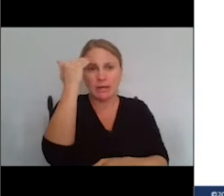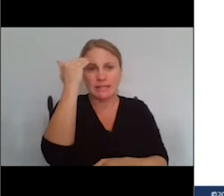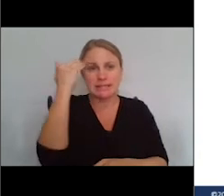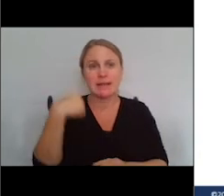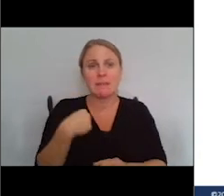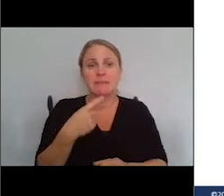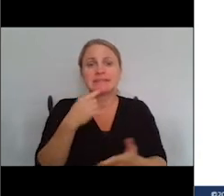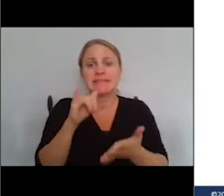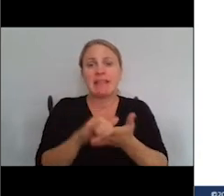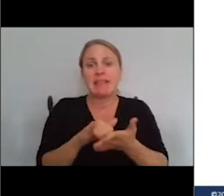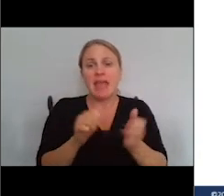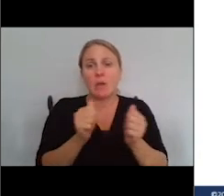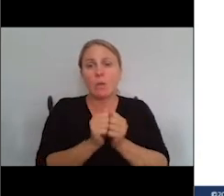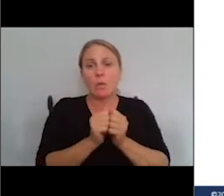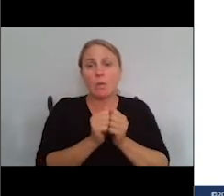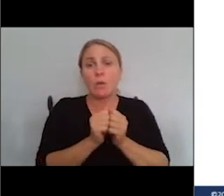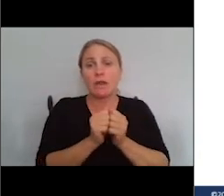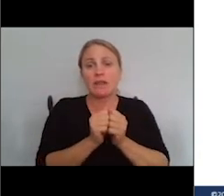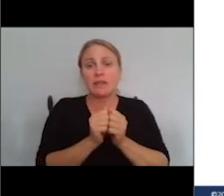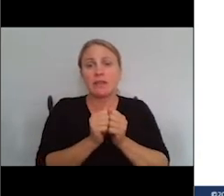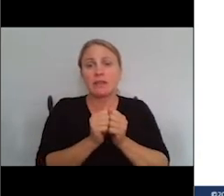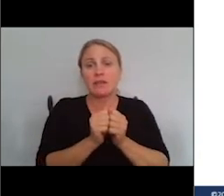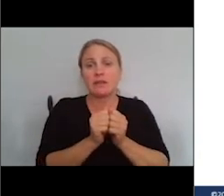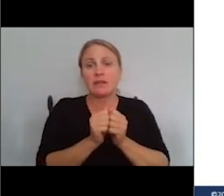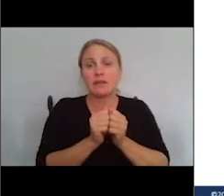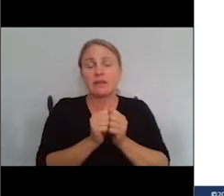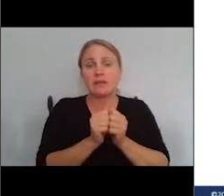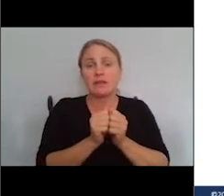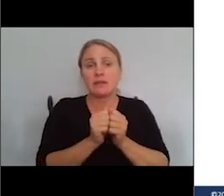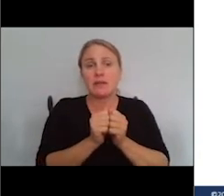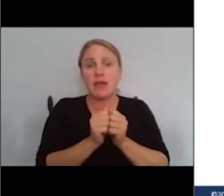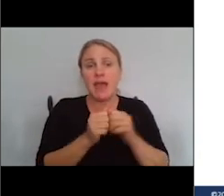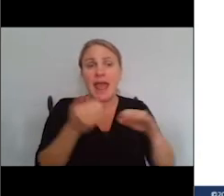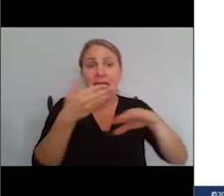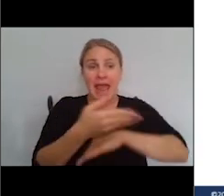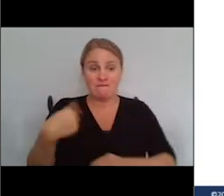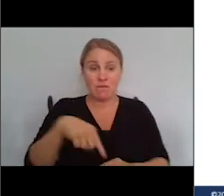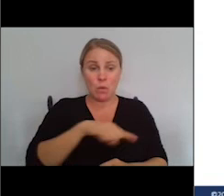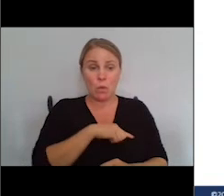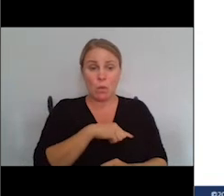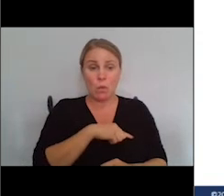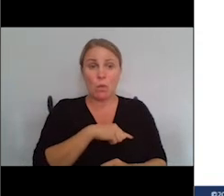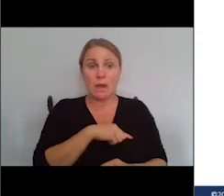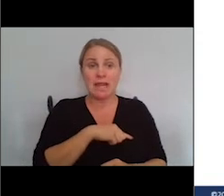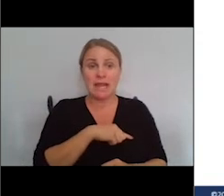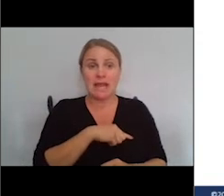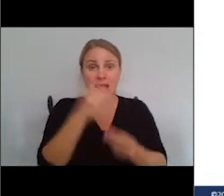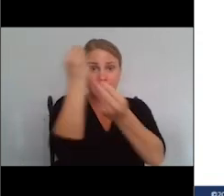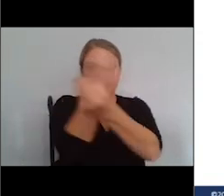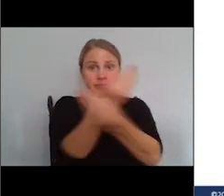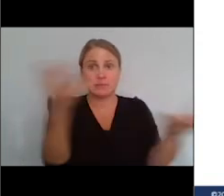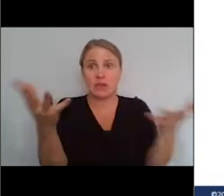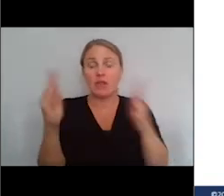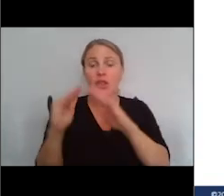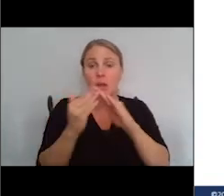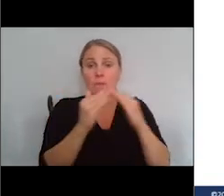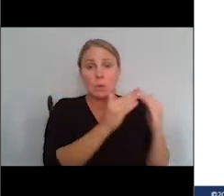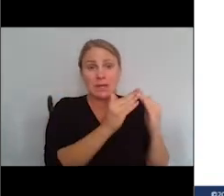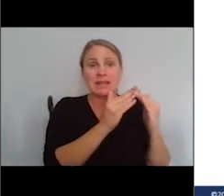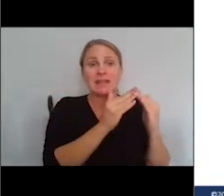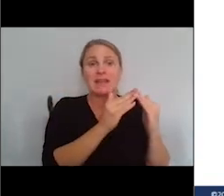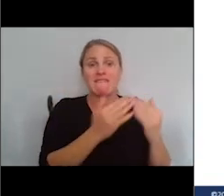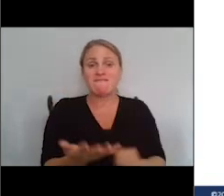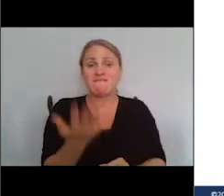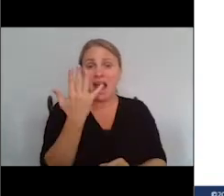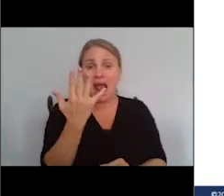with Cures 2.0 that came out yesterday, after we had briefed the committee multiple times, that five